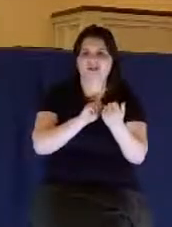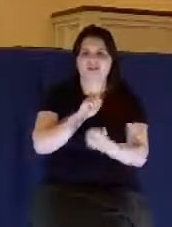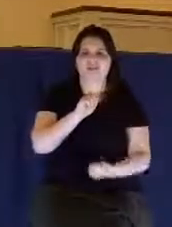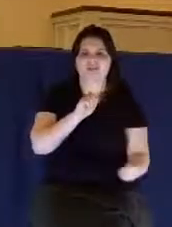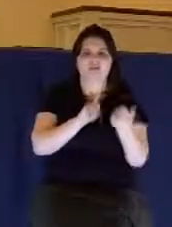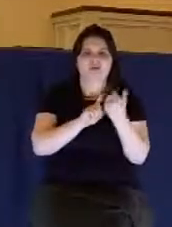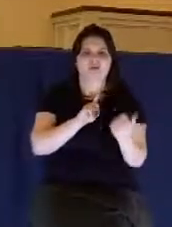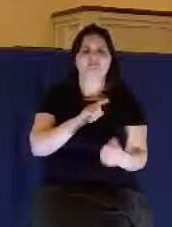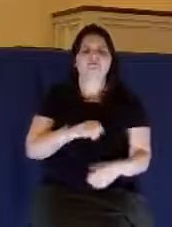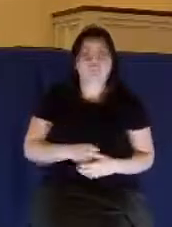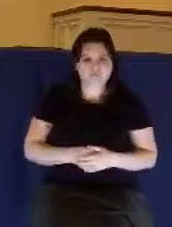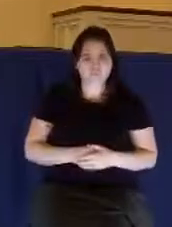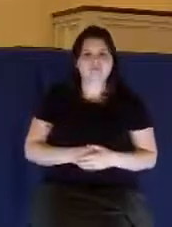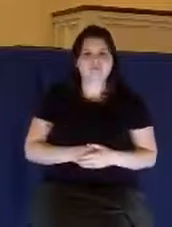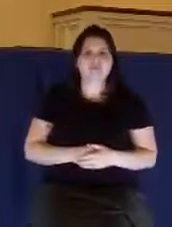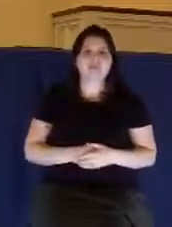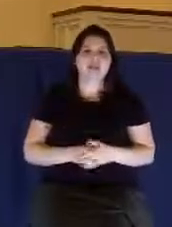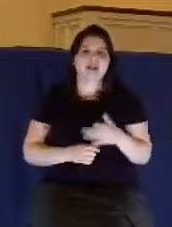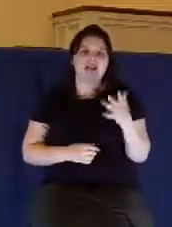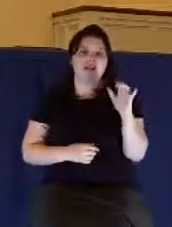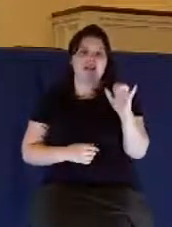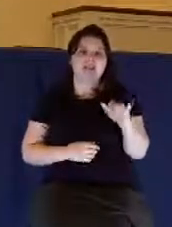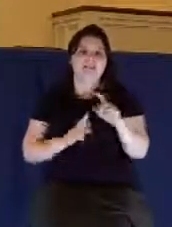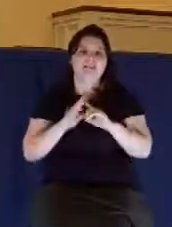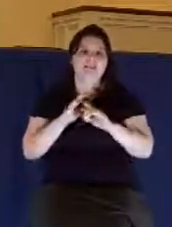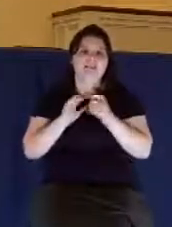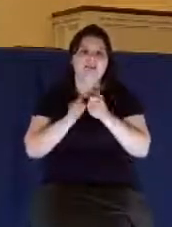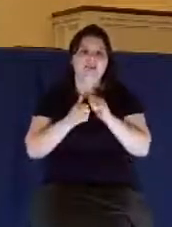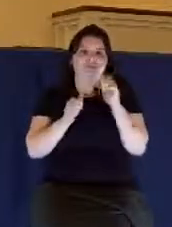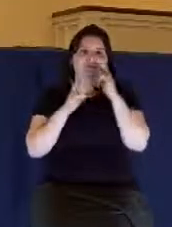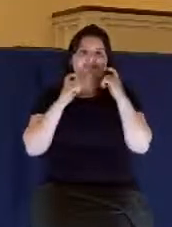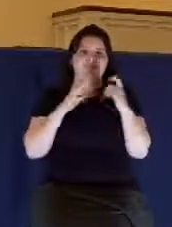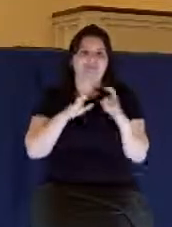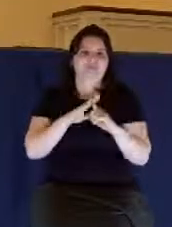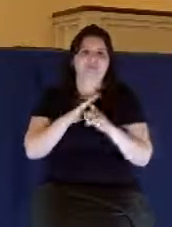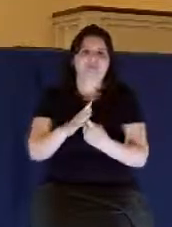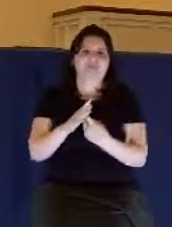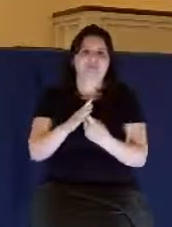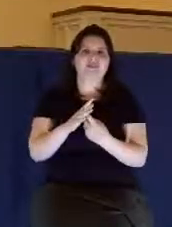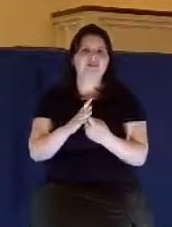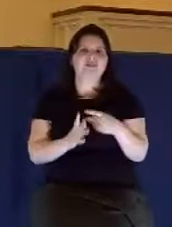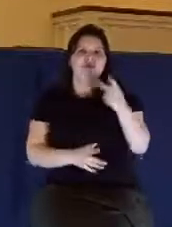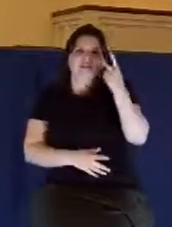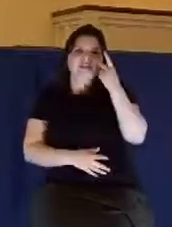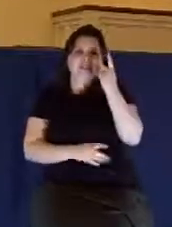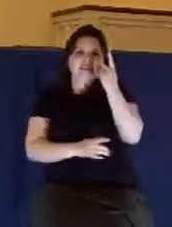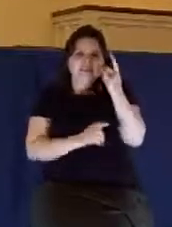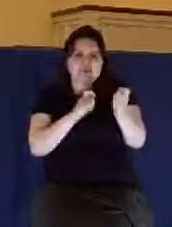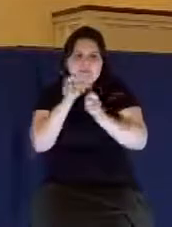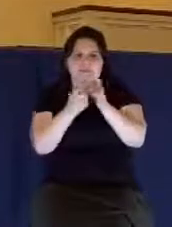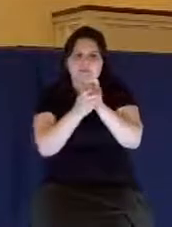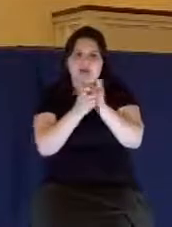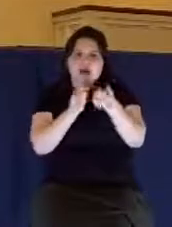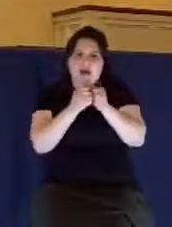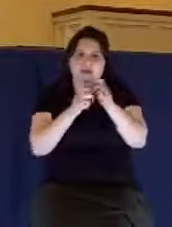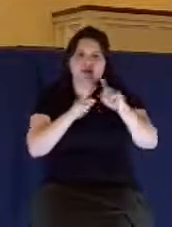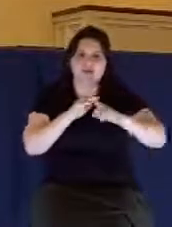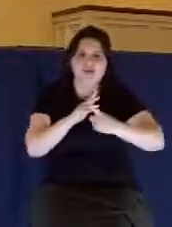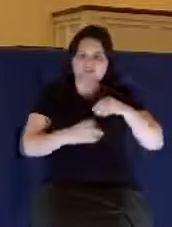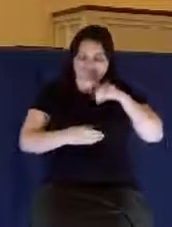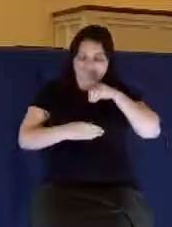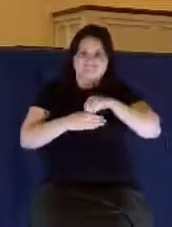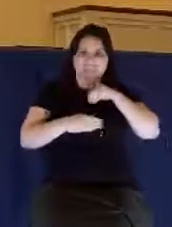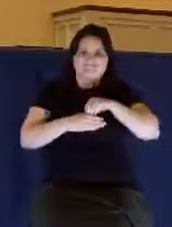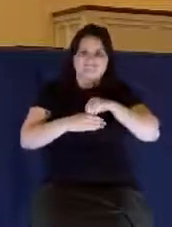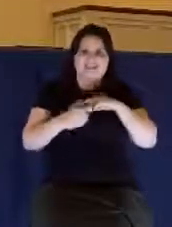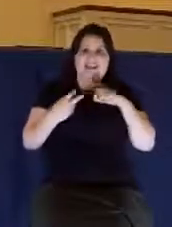James says, that's where sin comes from. And this is the second thing. We see the direct cause of temptation. You can't blame God. It's the inward desire.